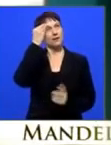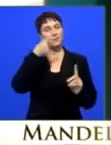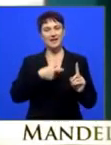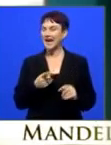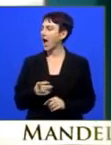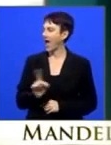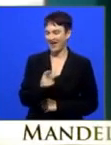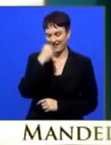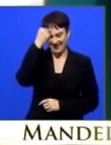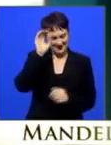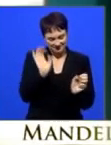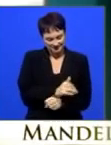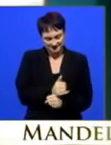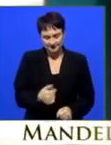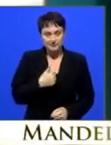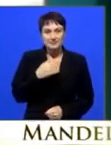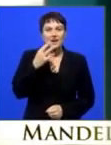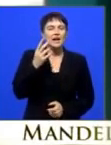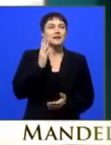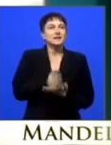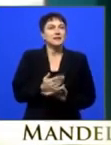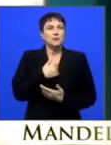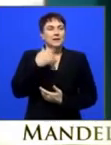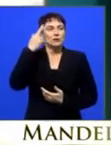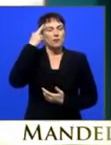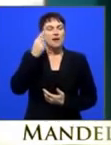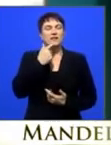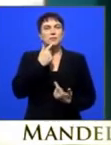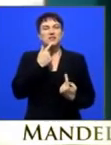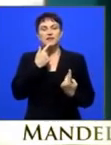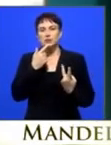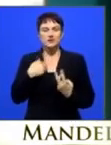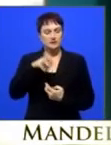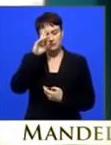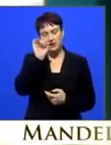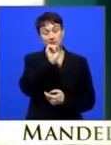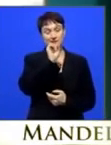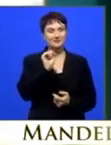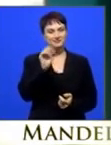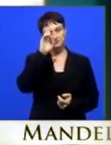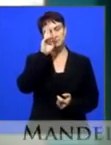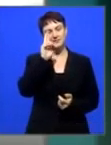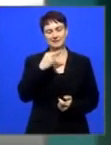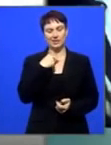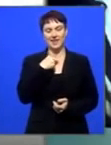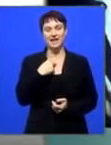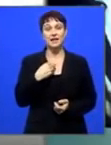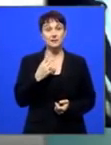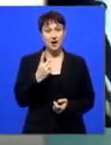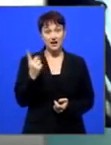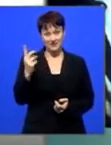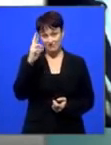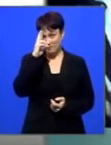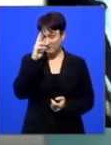I don't even remember half what the lyrics said. But you remember that